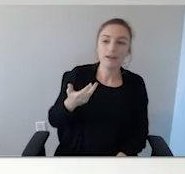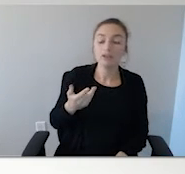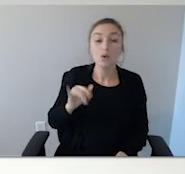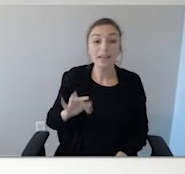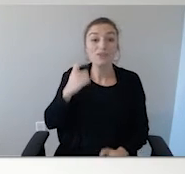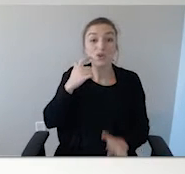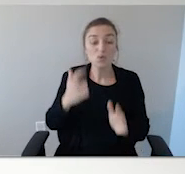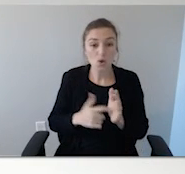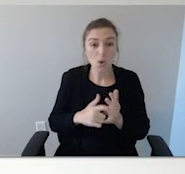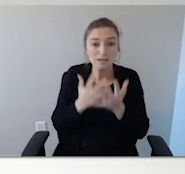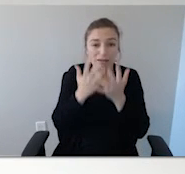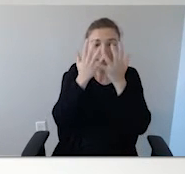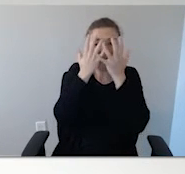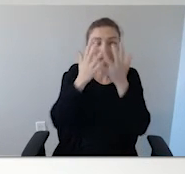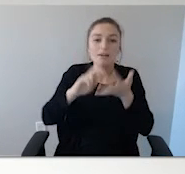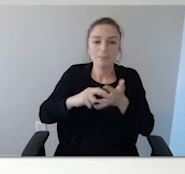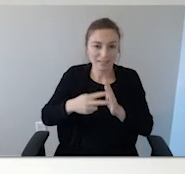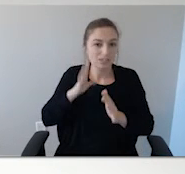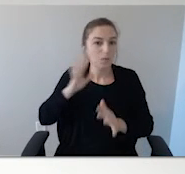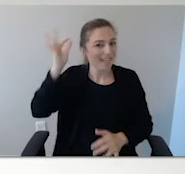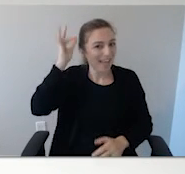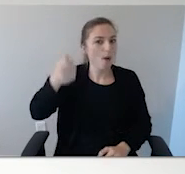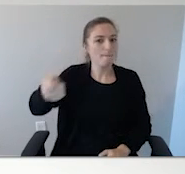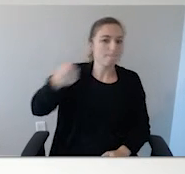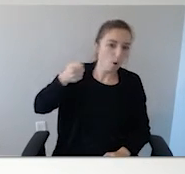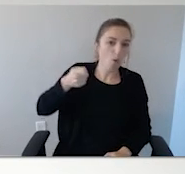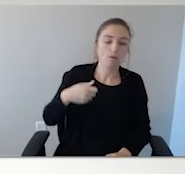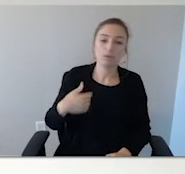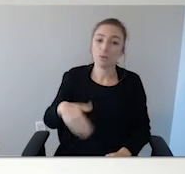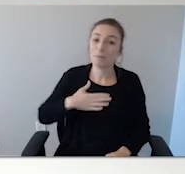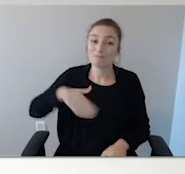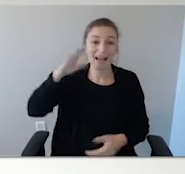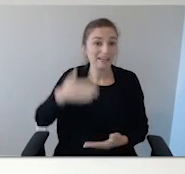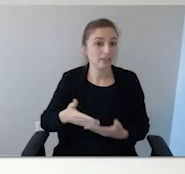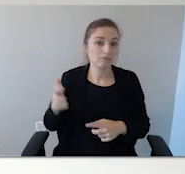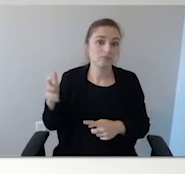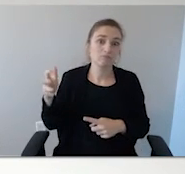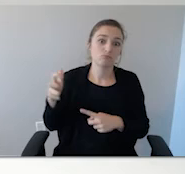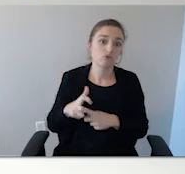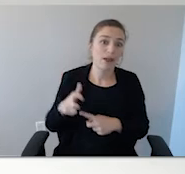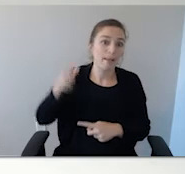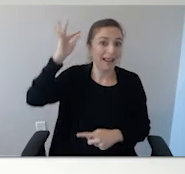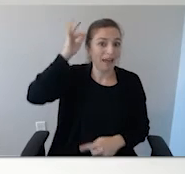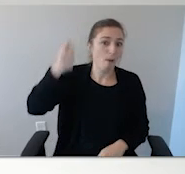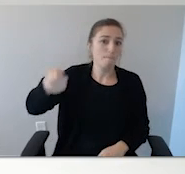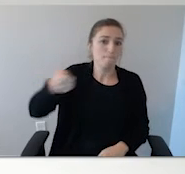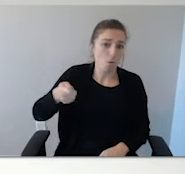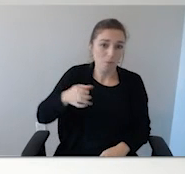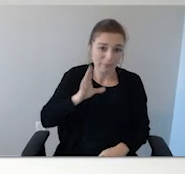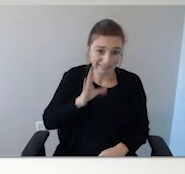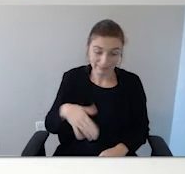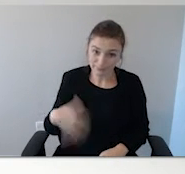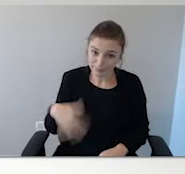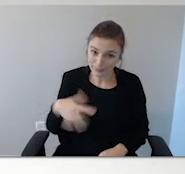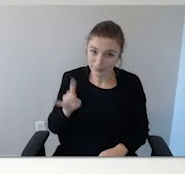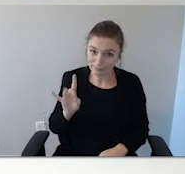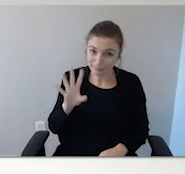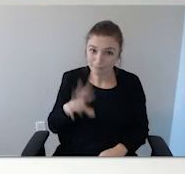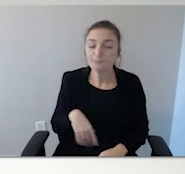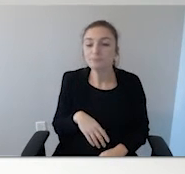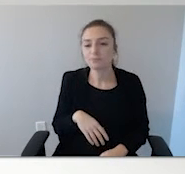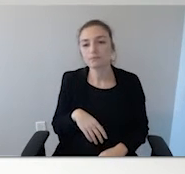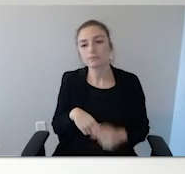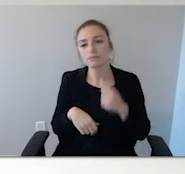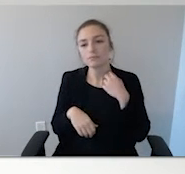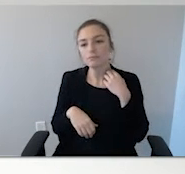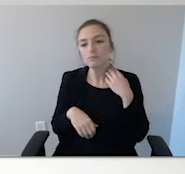out of his way. Because he can pull hair. He's a champ at that. And any other unique characteristics about them that would